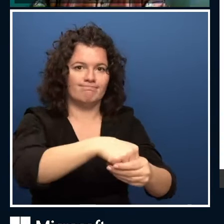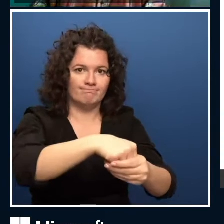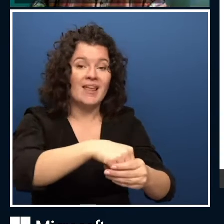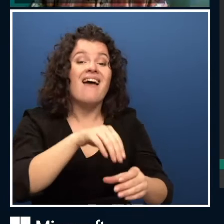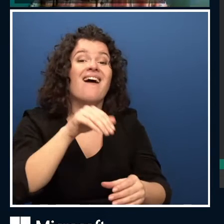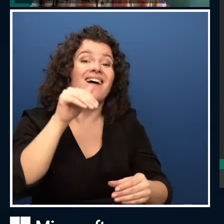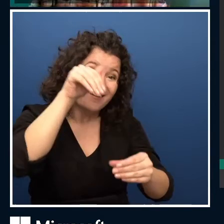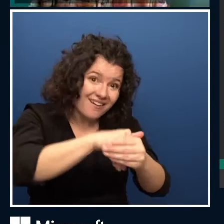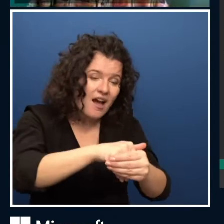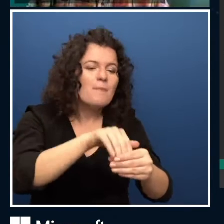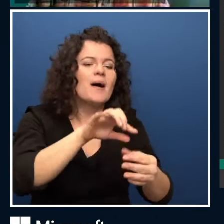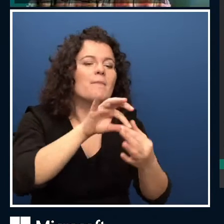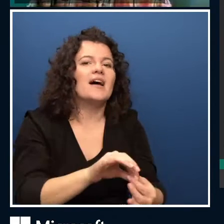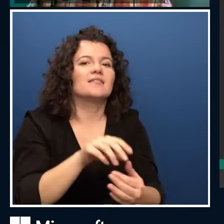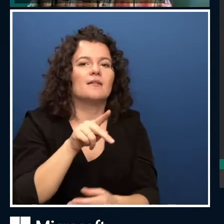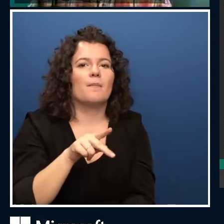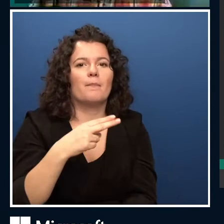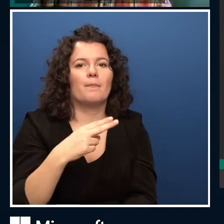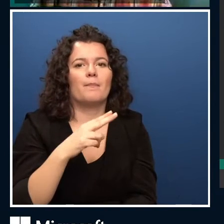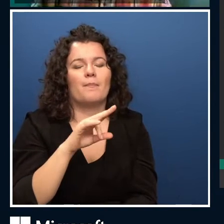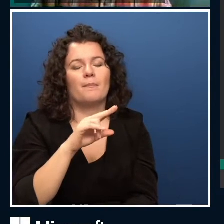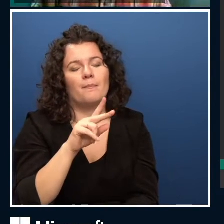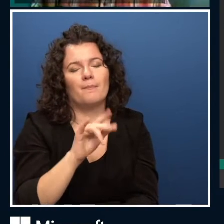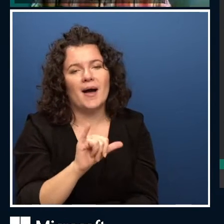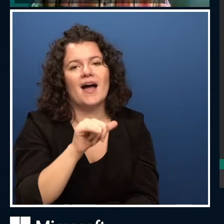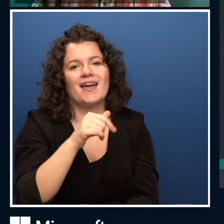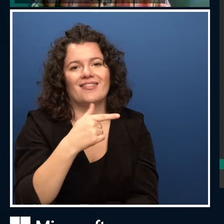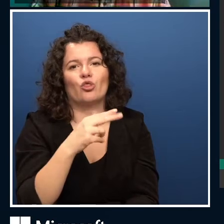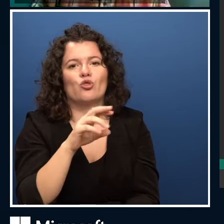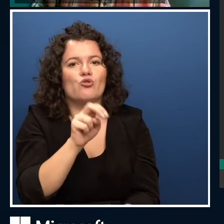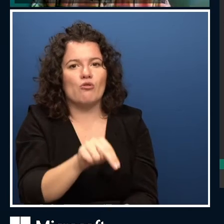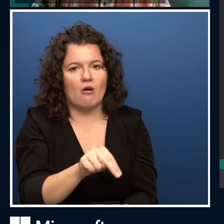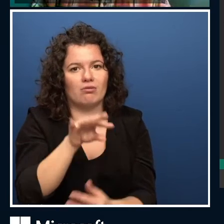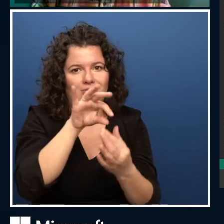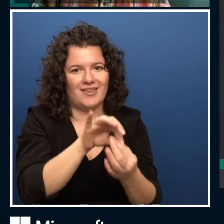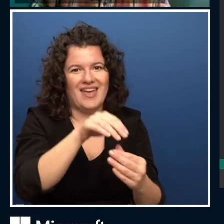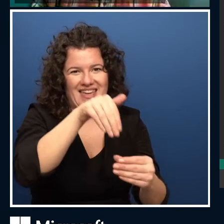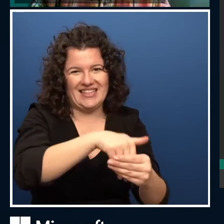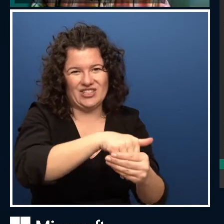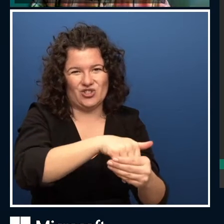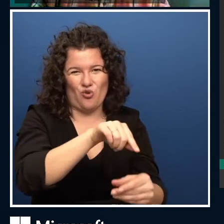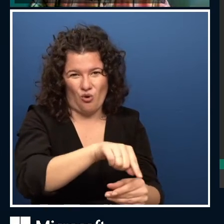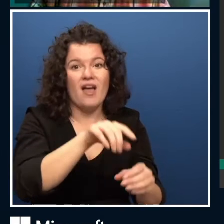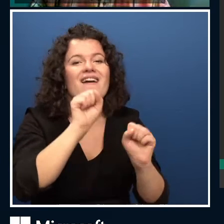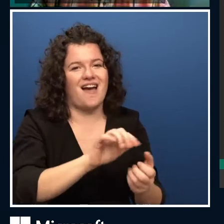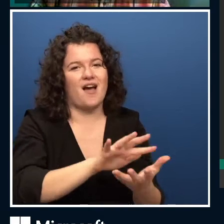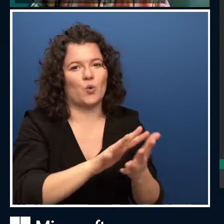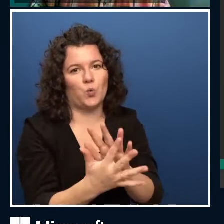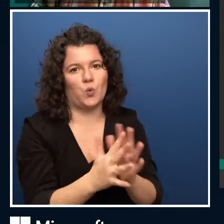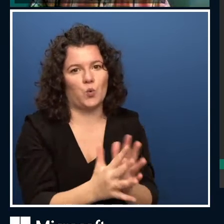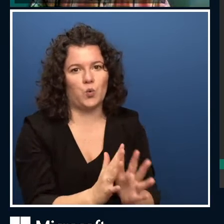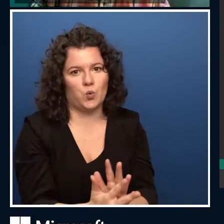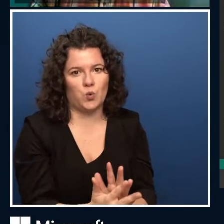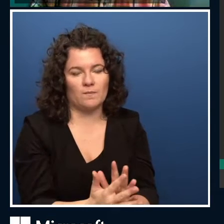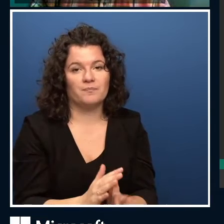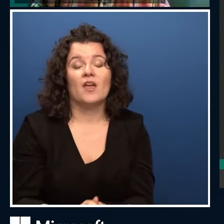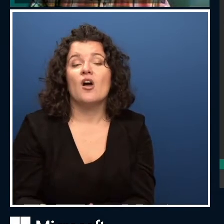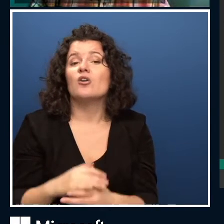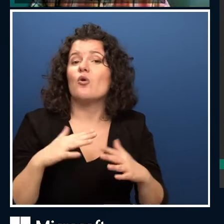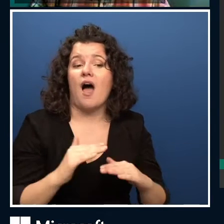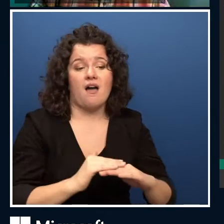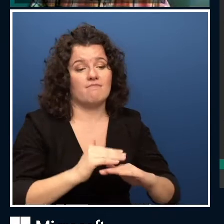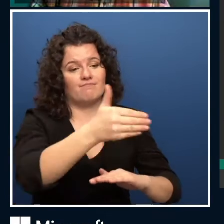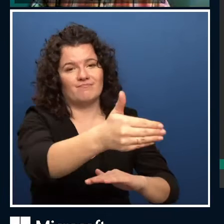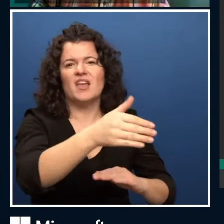installed in order to do that. That's what I will do. I have this repository already open on my computer, and I will play with the